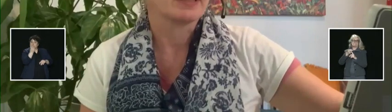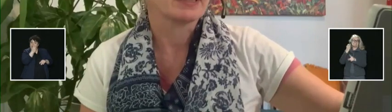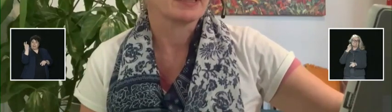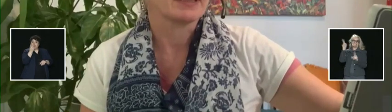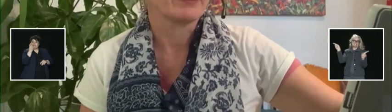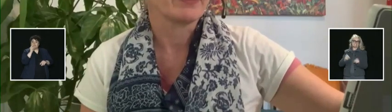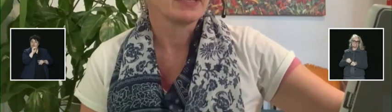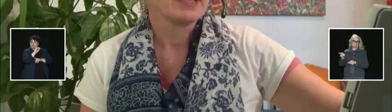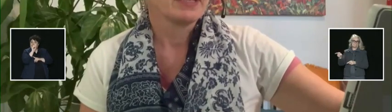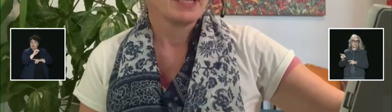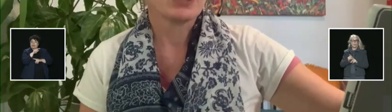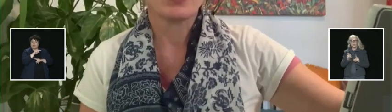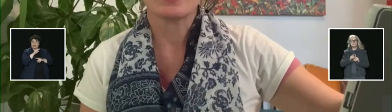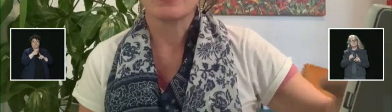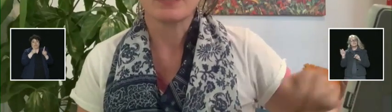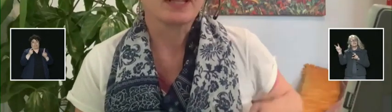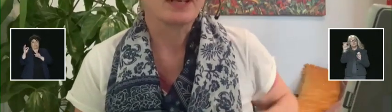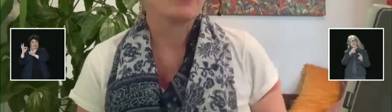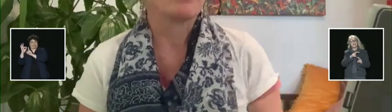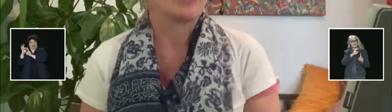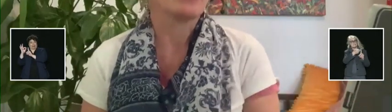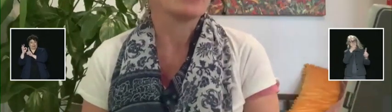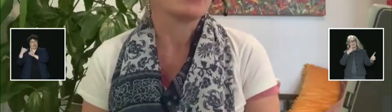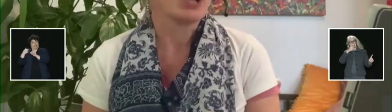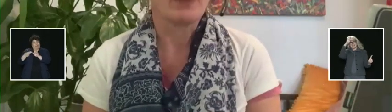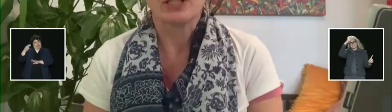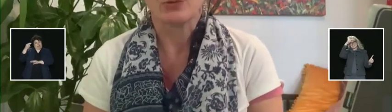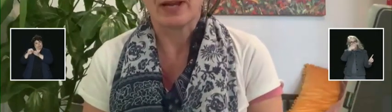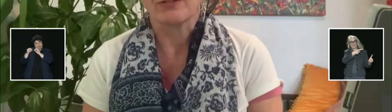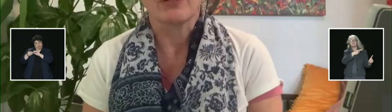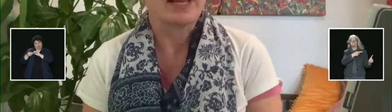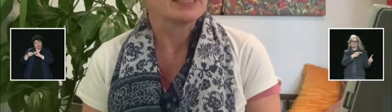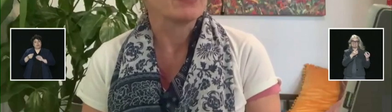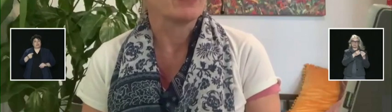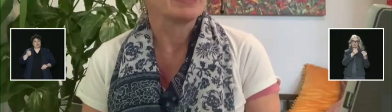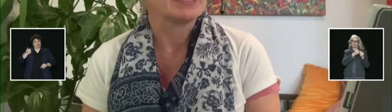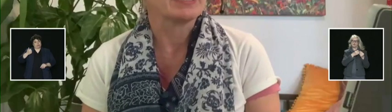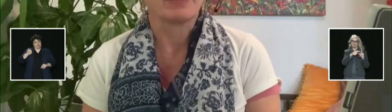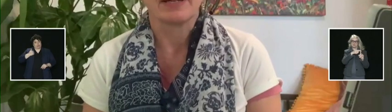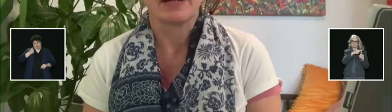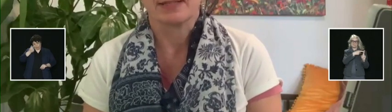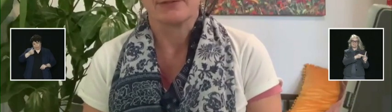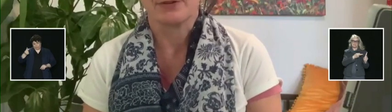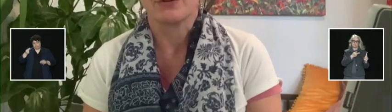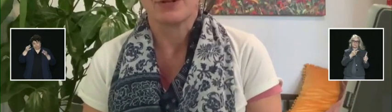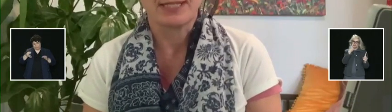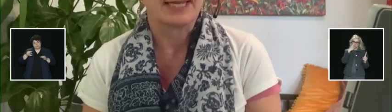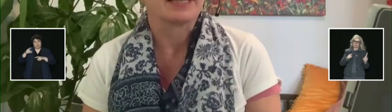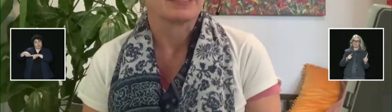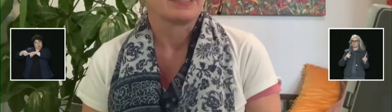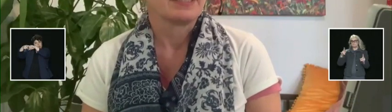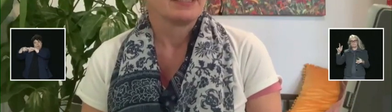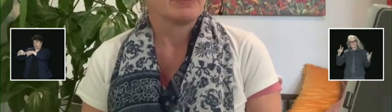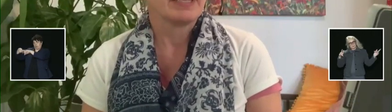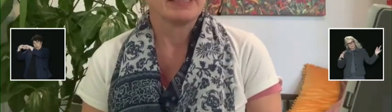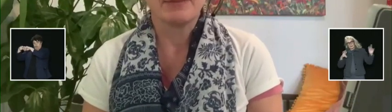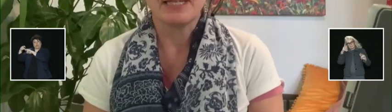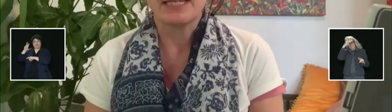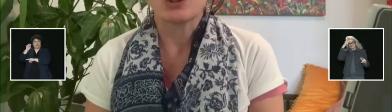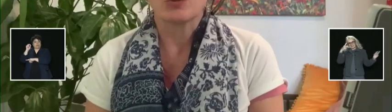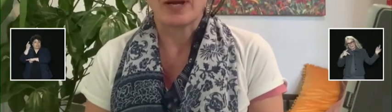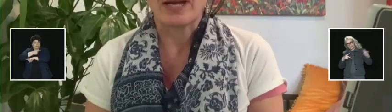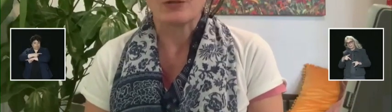have also been linked to Pakistan. As a result, the government of Canada is stopping direct flights from India and Pakistan for 30 days.